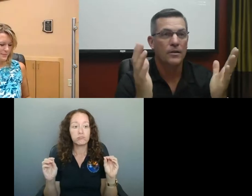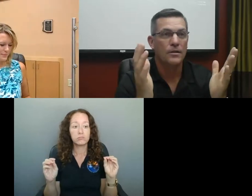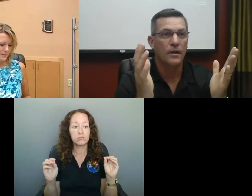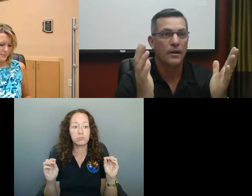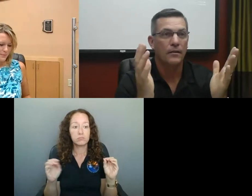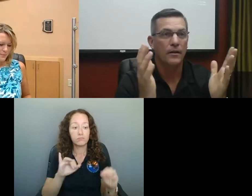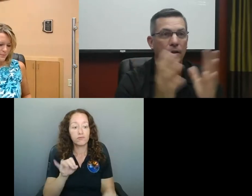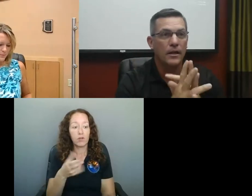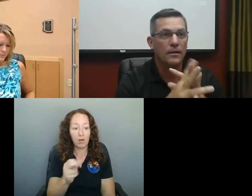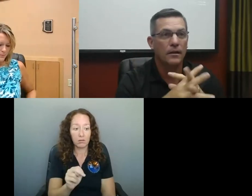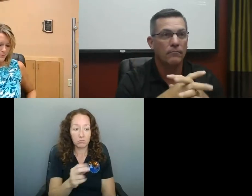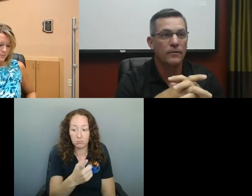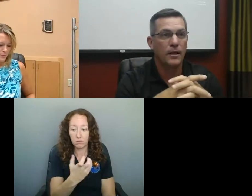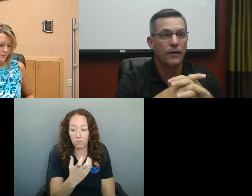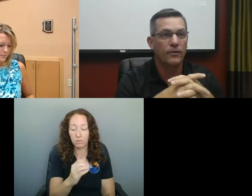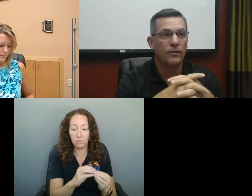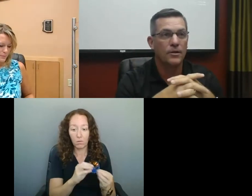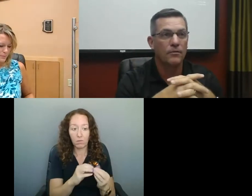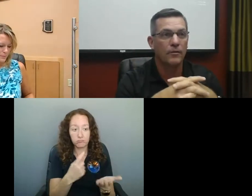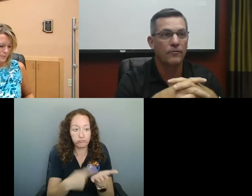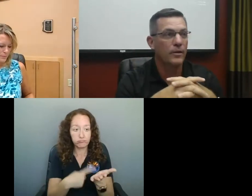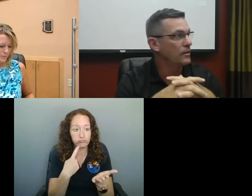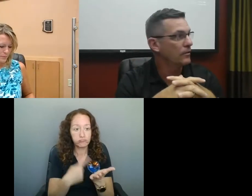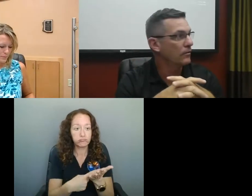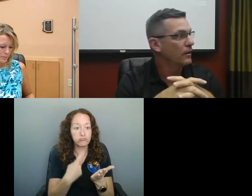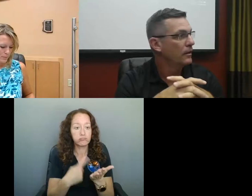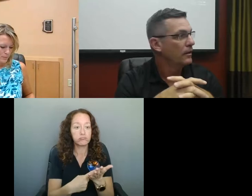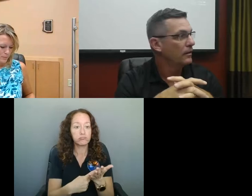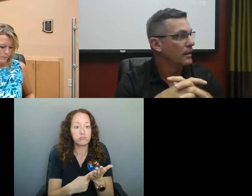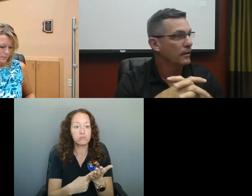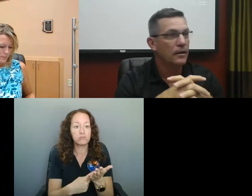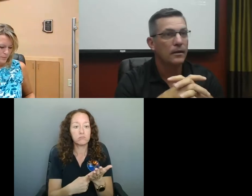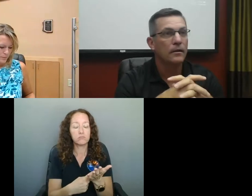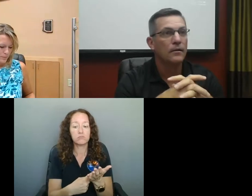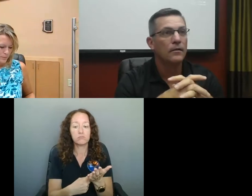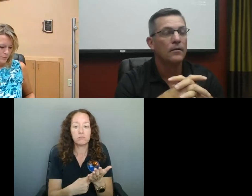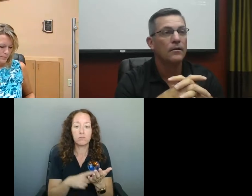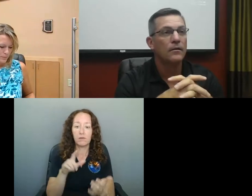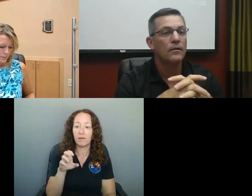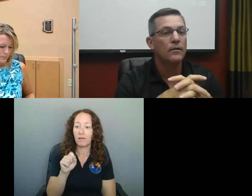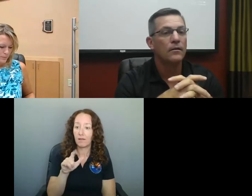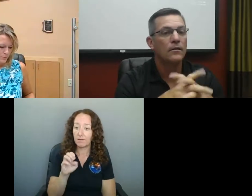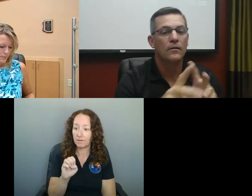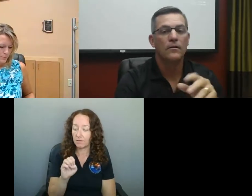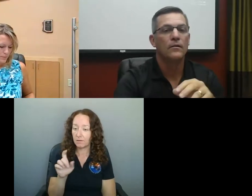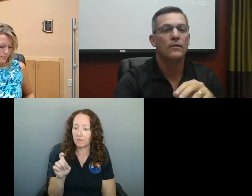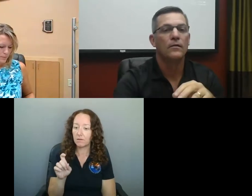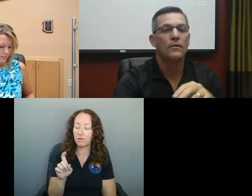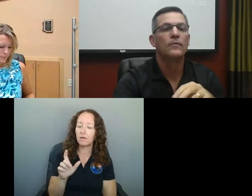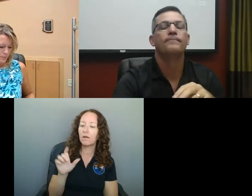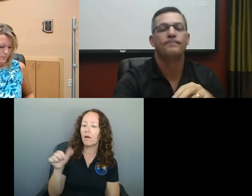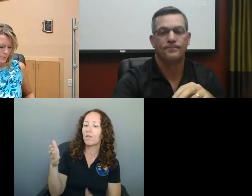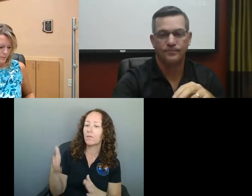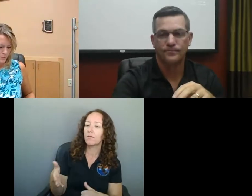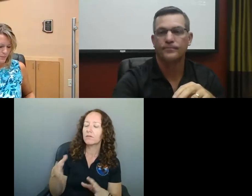else that we need to cover that you think we've missed or, Leslie? Just let everybody know that the links, the phone